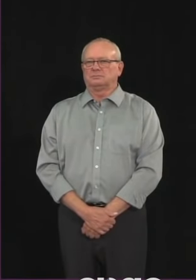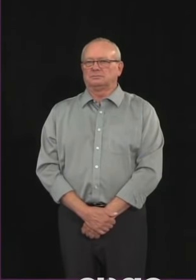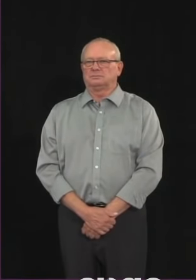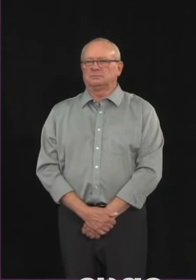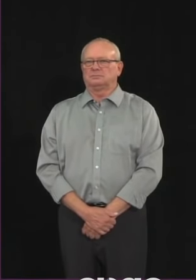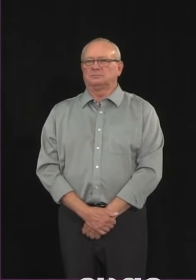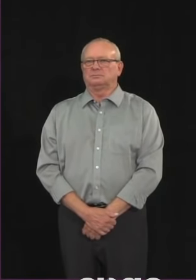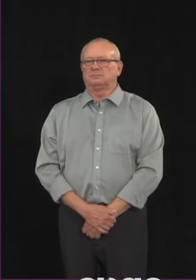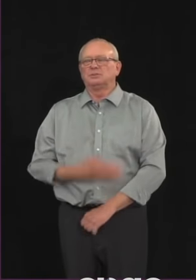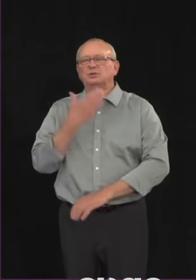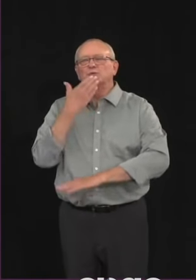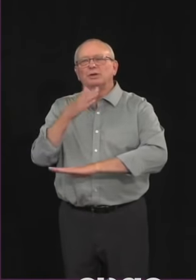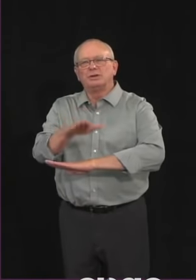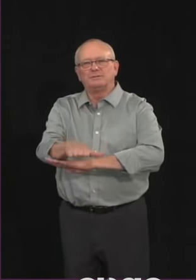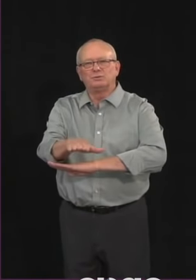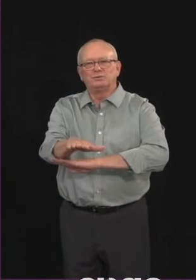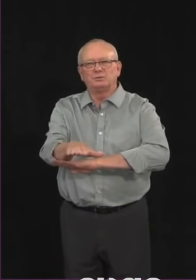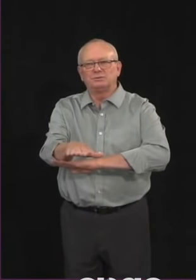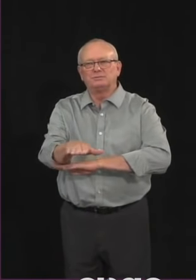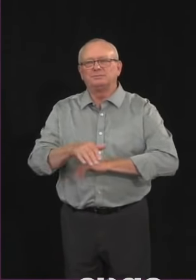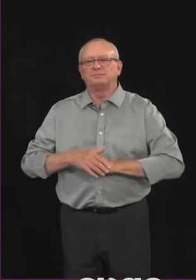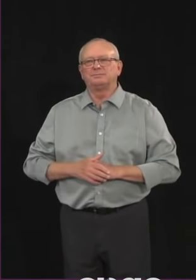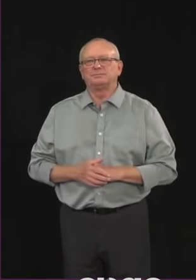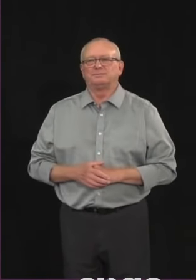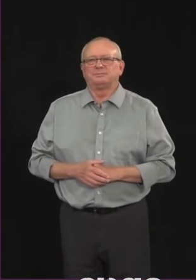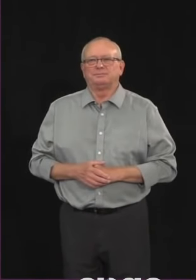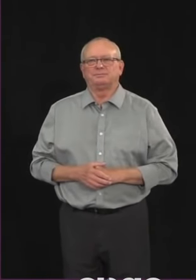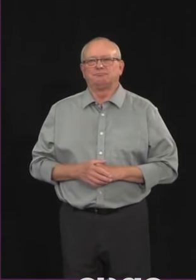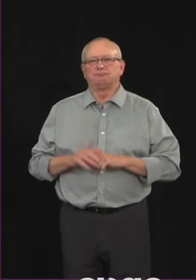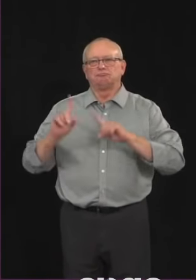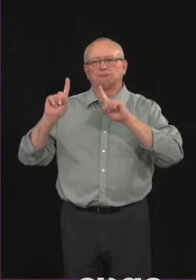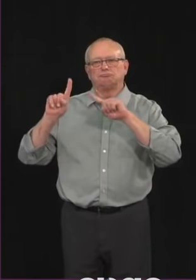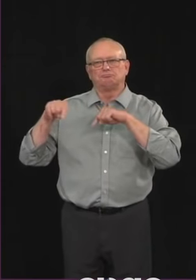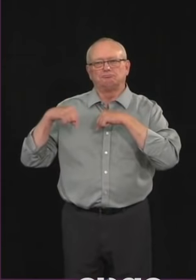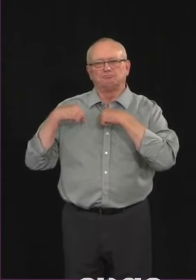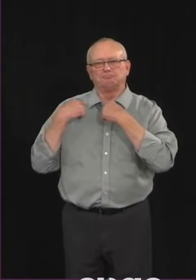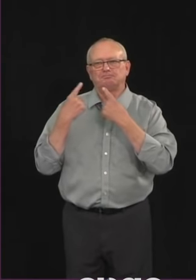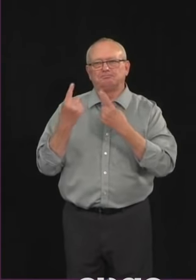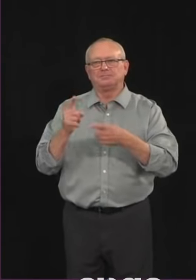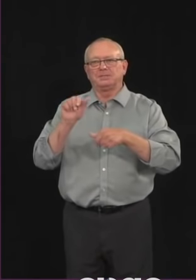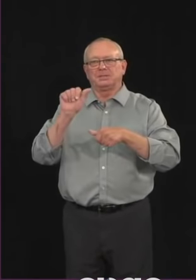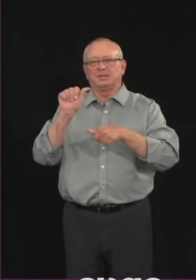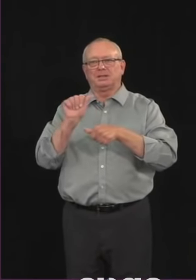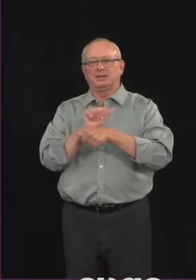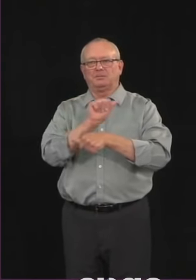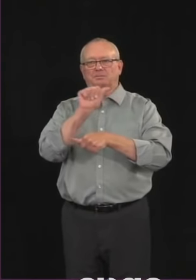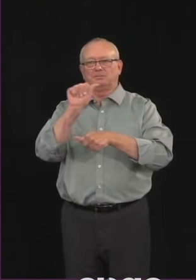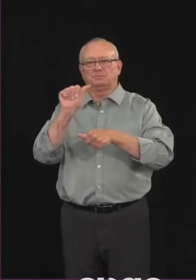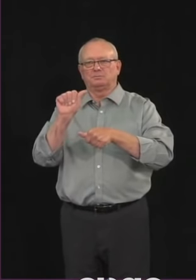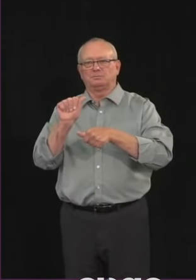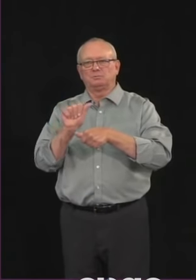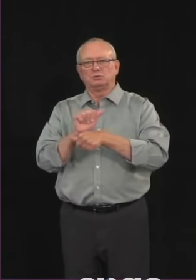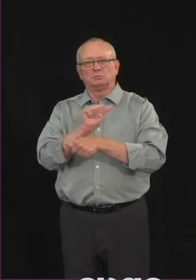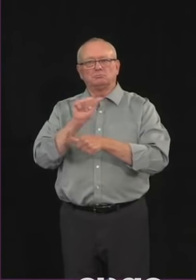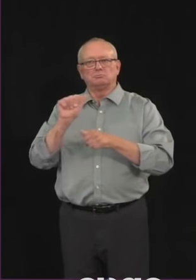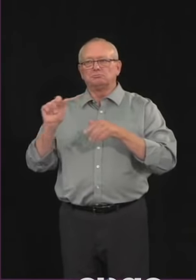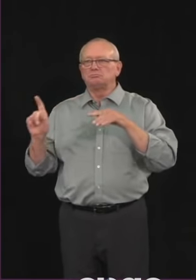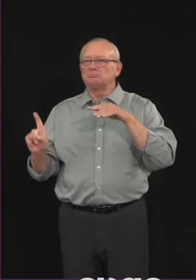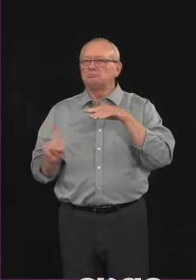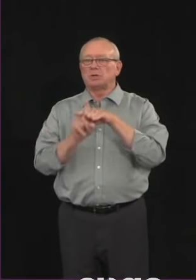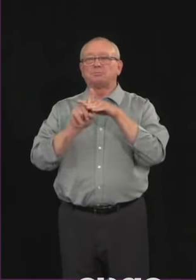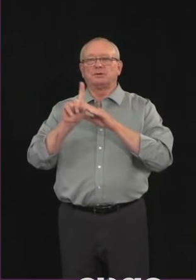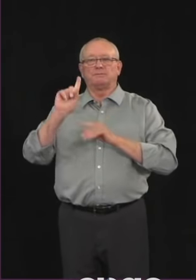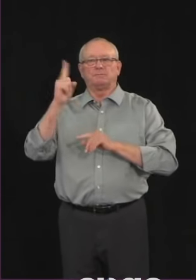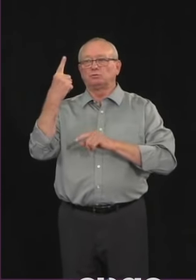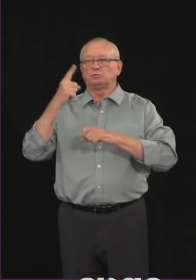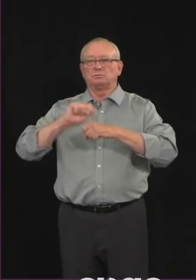Good afternoon, it's been more than four months since Alberta recorded its first case of COVID-19.